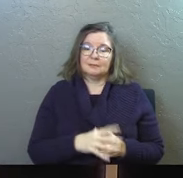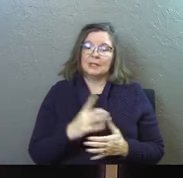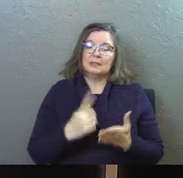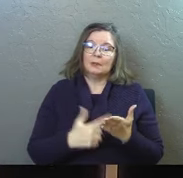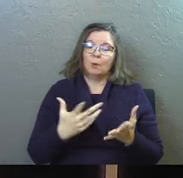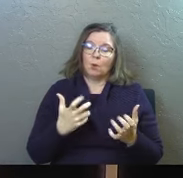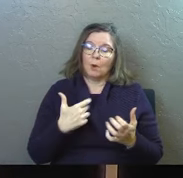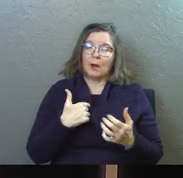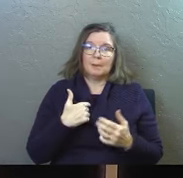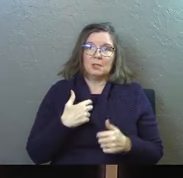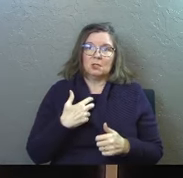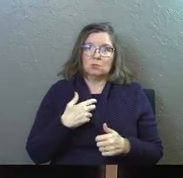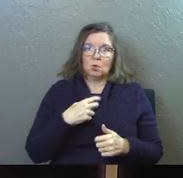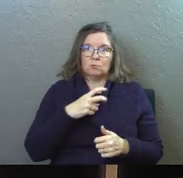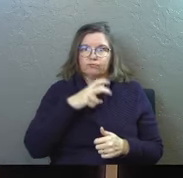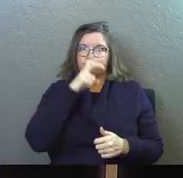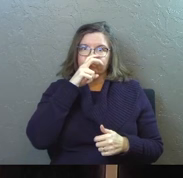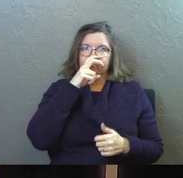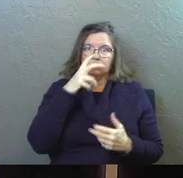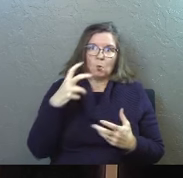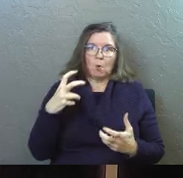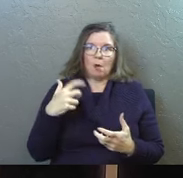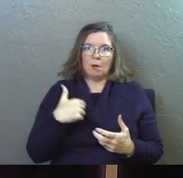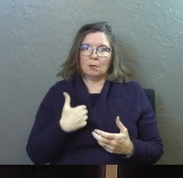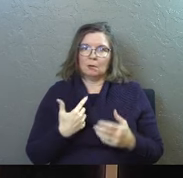sometimes we want to be so hardcore don't we